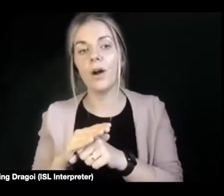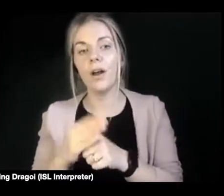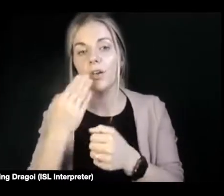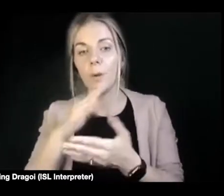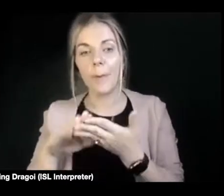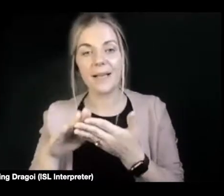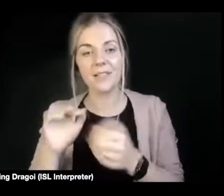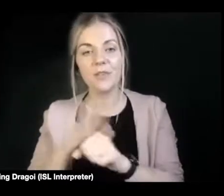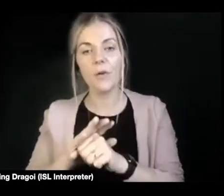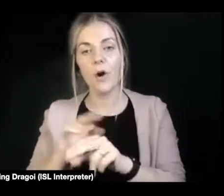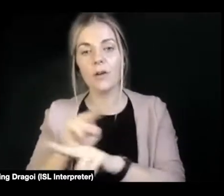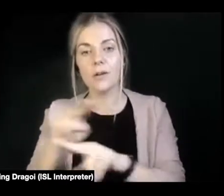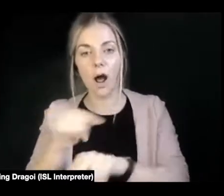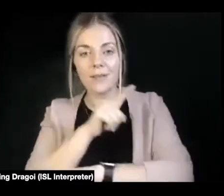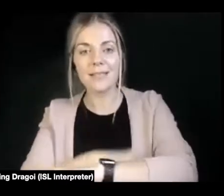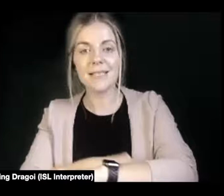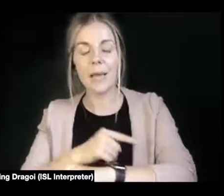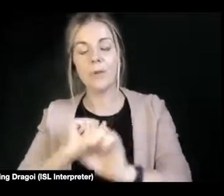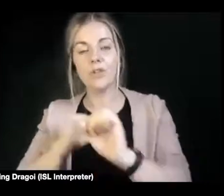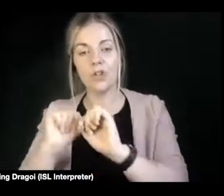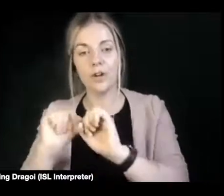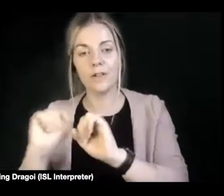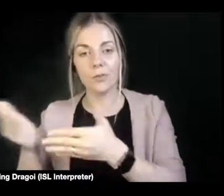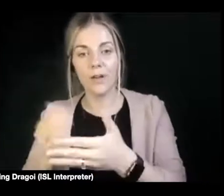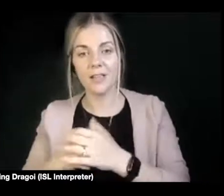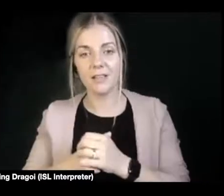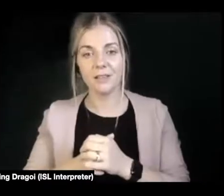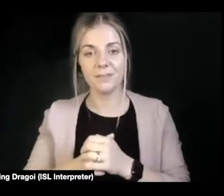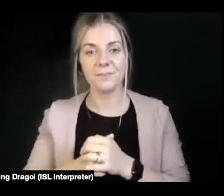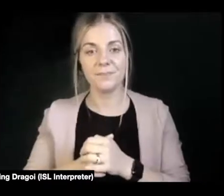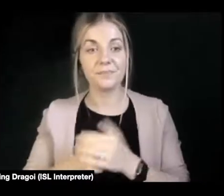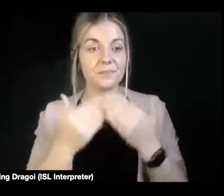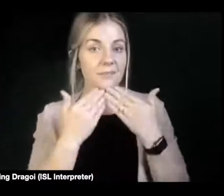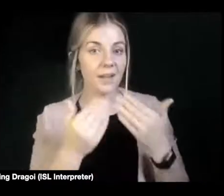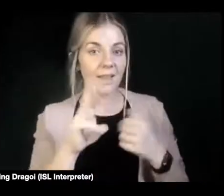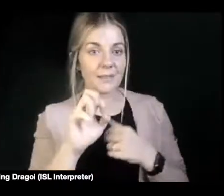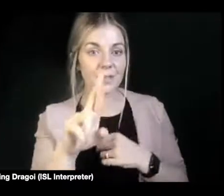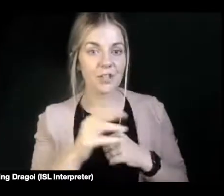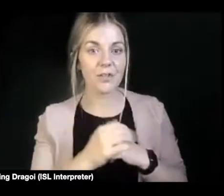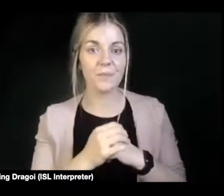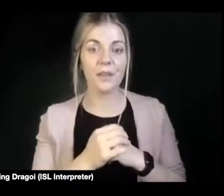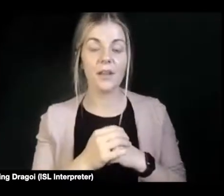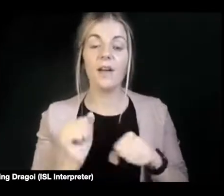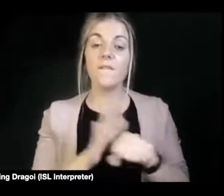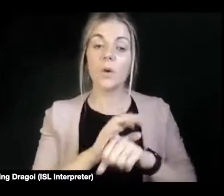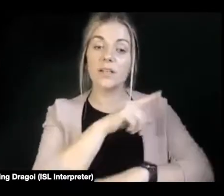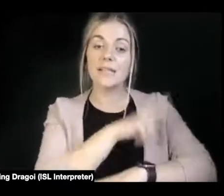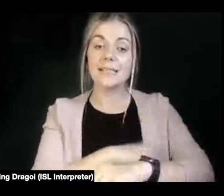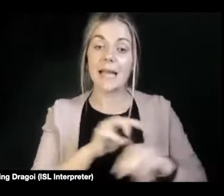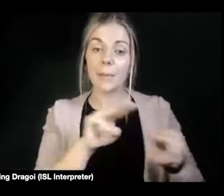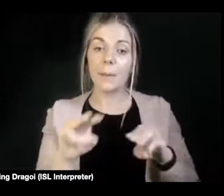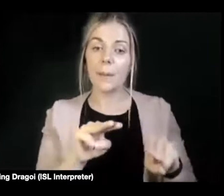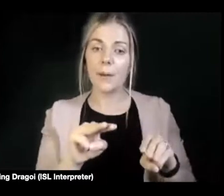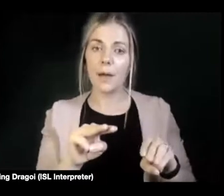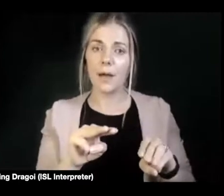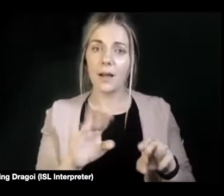non-disabled service providers? Thanks a lot Peter. So for disabled people I would say don't be afraid